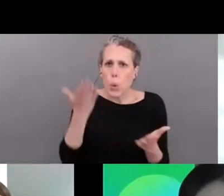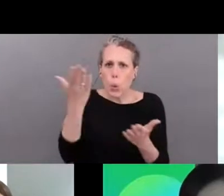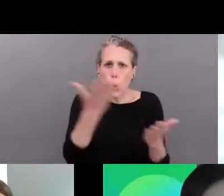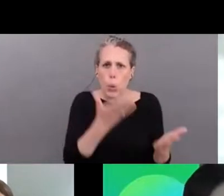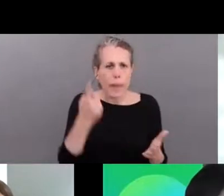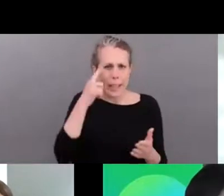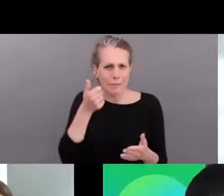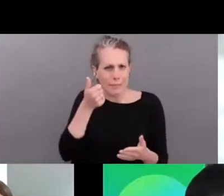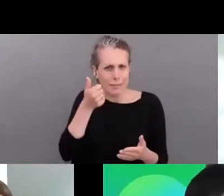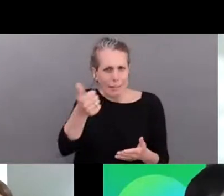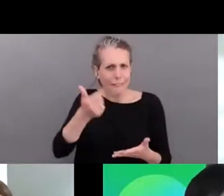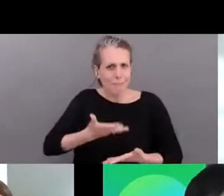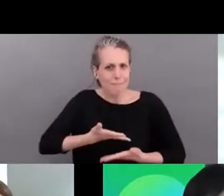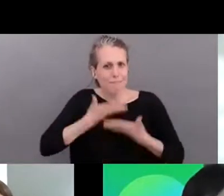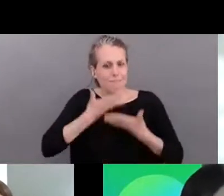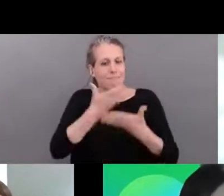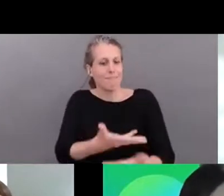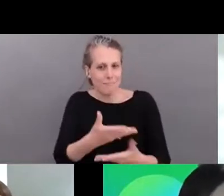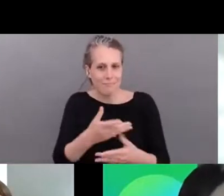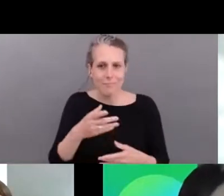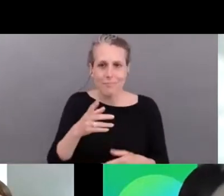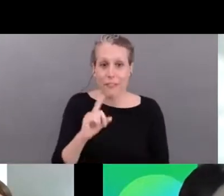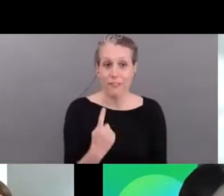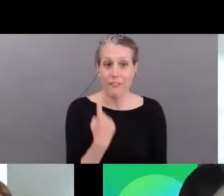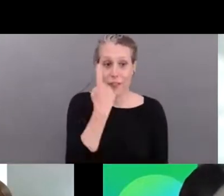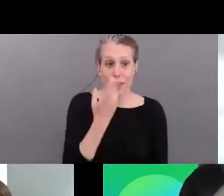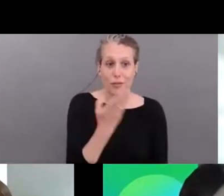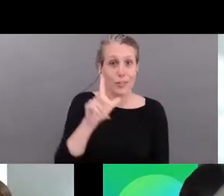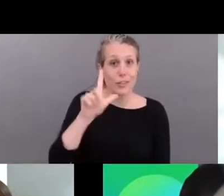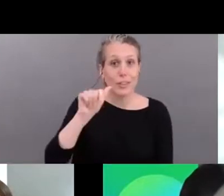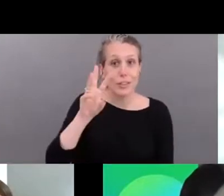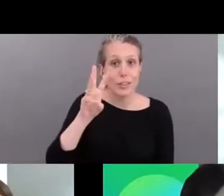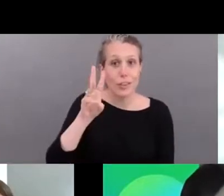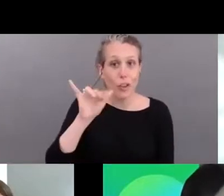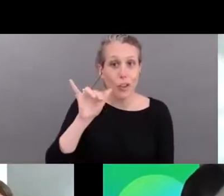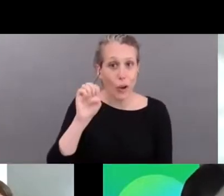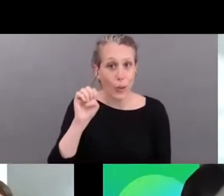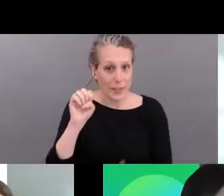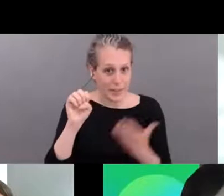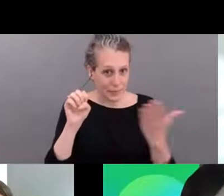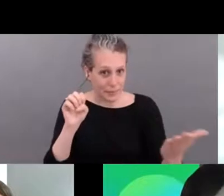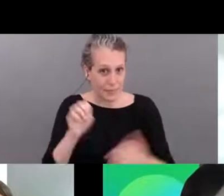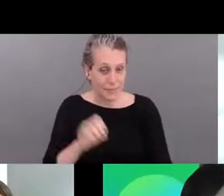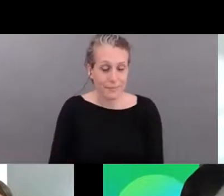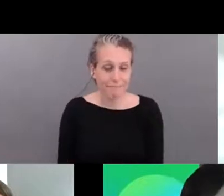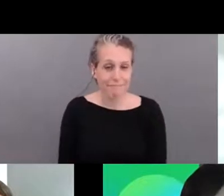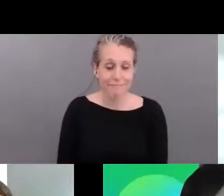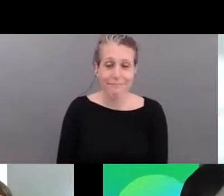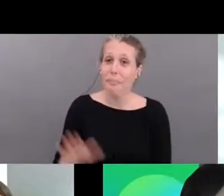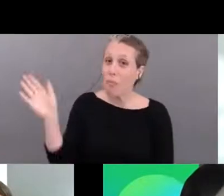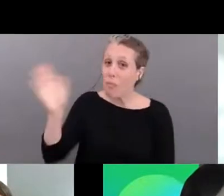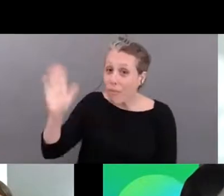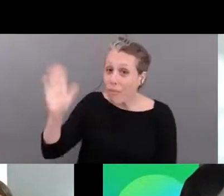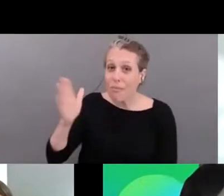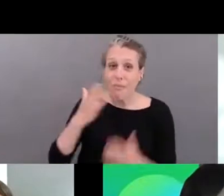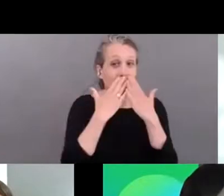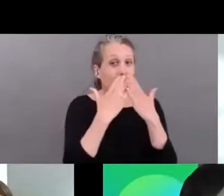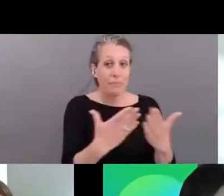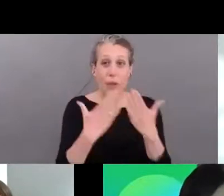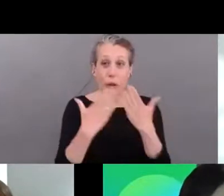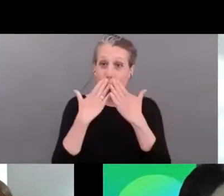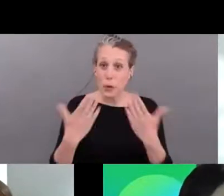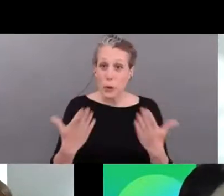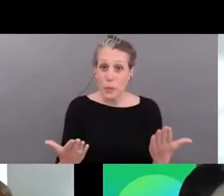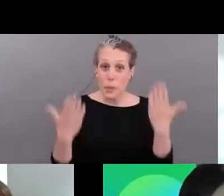uh laurie mclaren laurie and laur thank you very much good morning everybody my name is